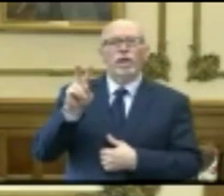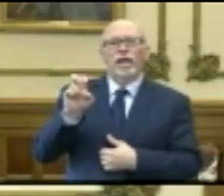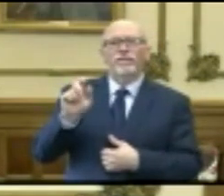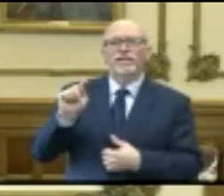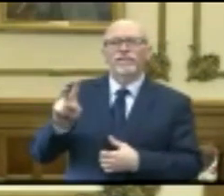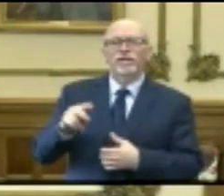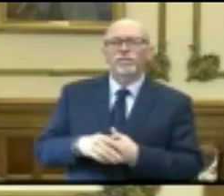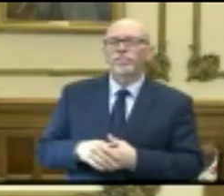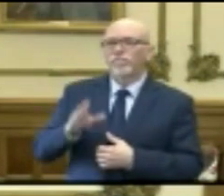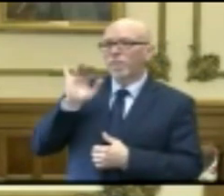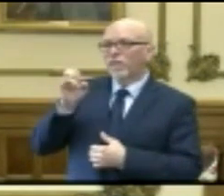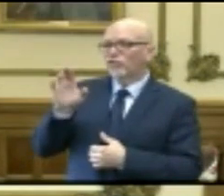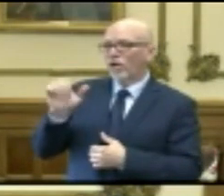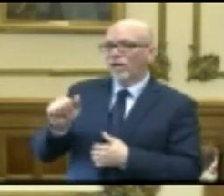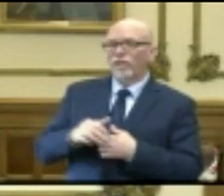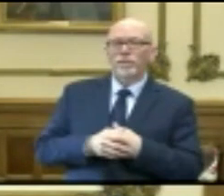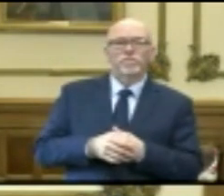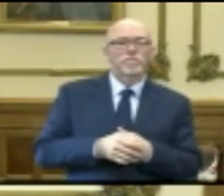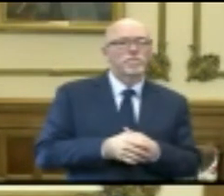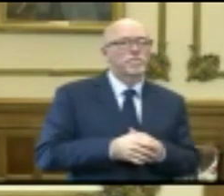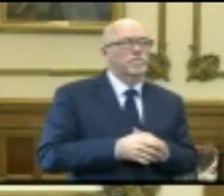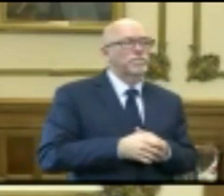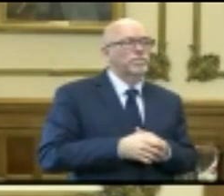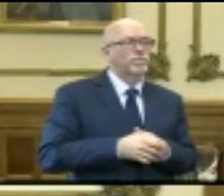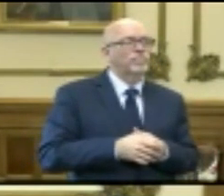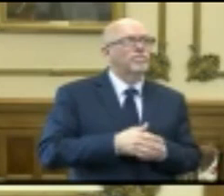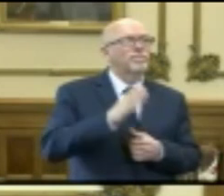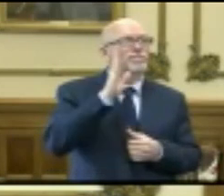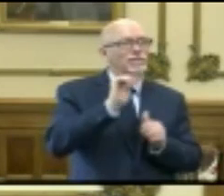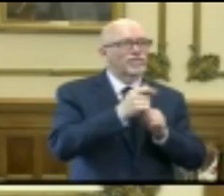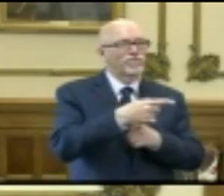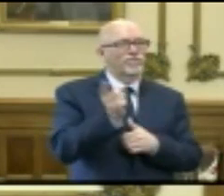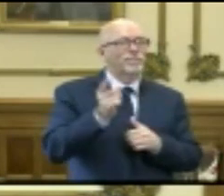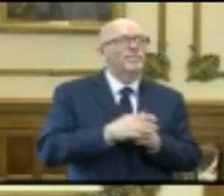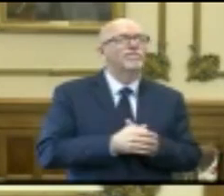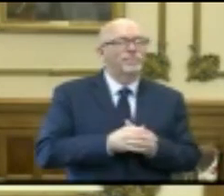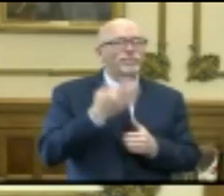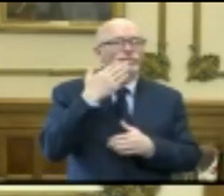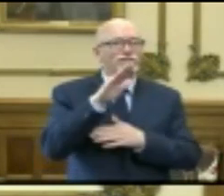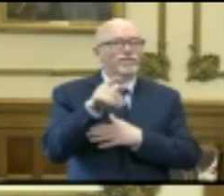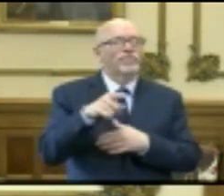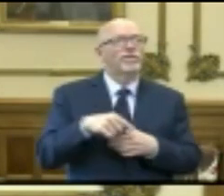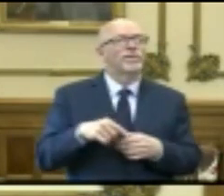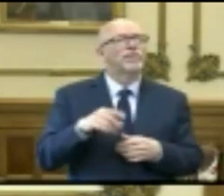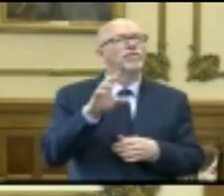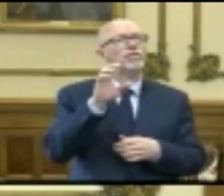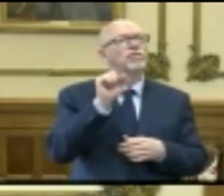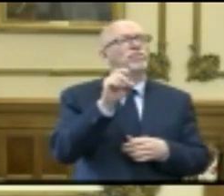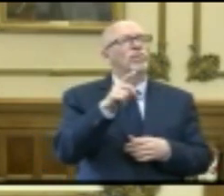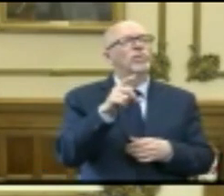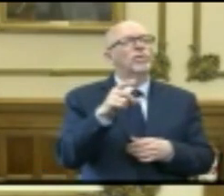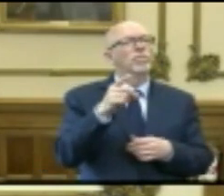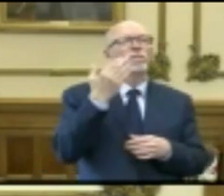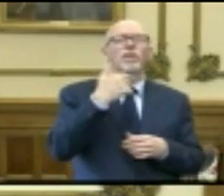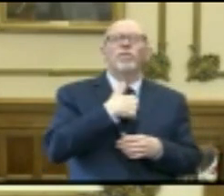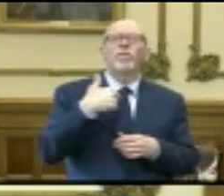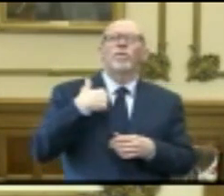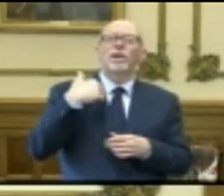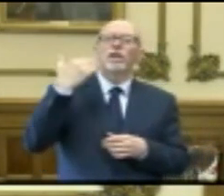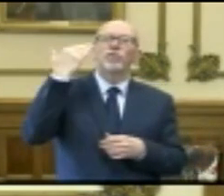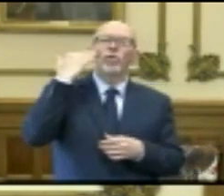Sure. Good afternoon, Jerrica. Hi, how are you guys doing? Good afternoon. So since we know